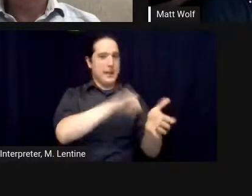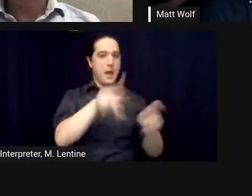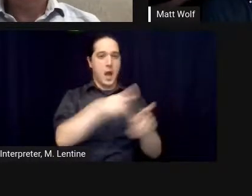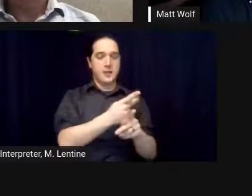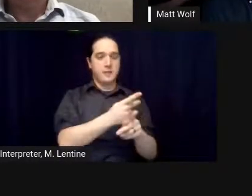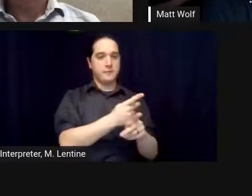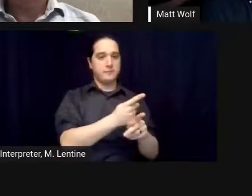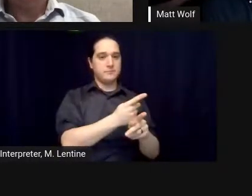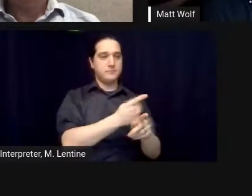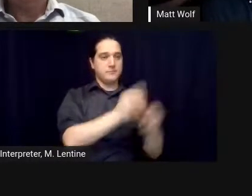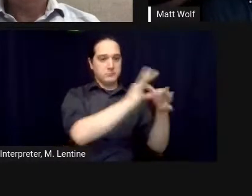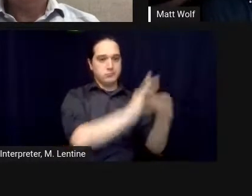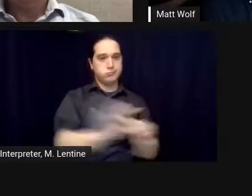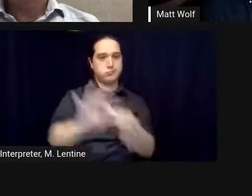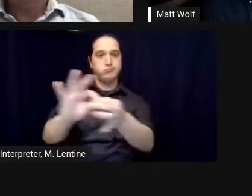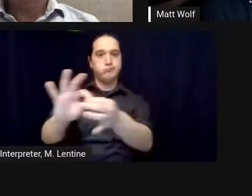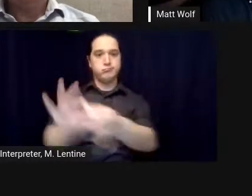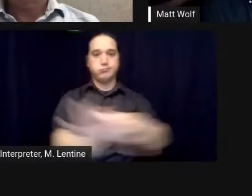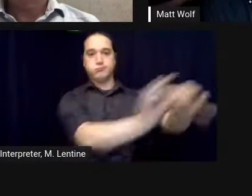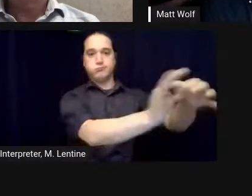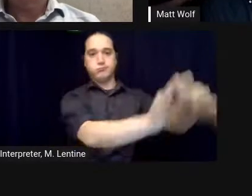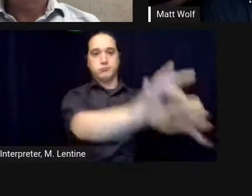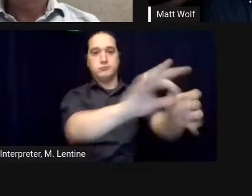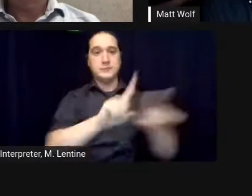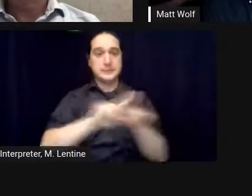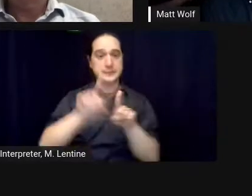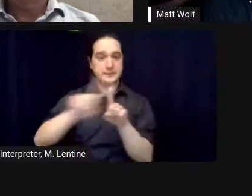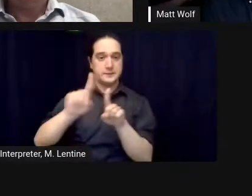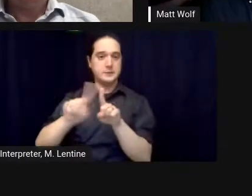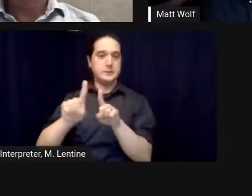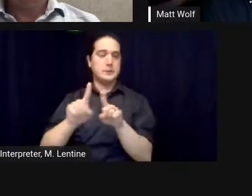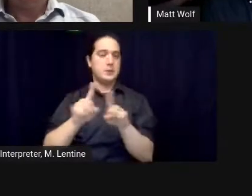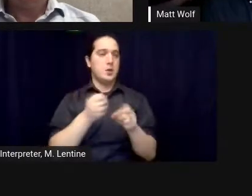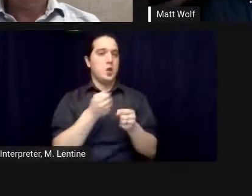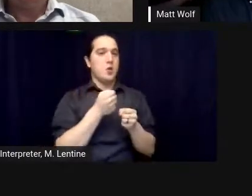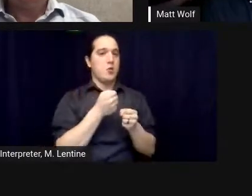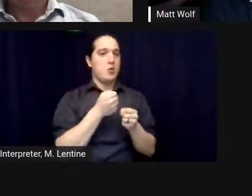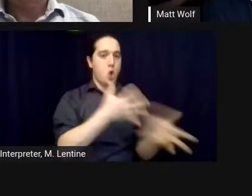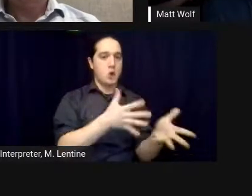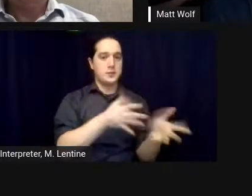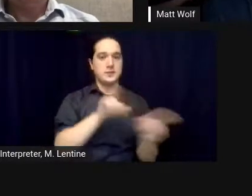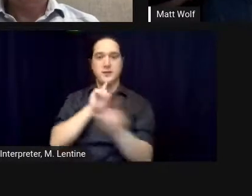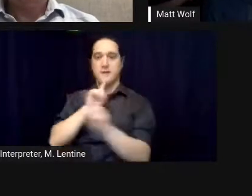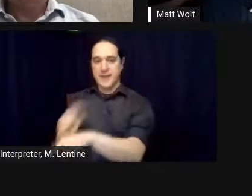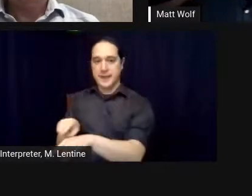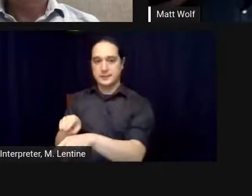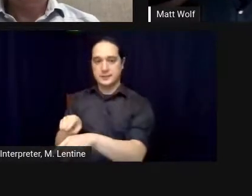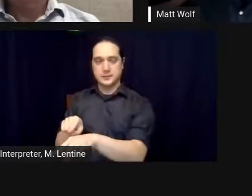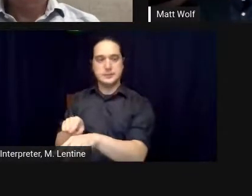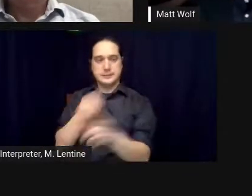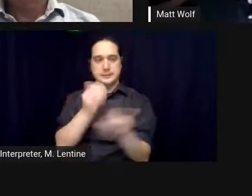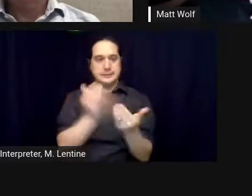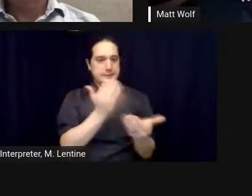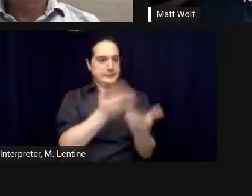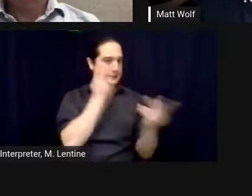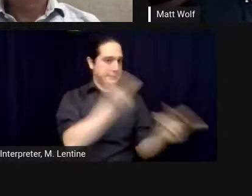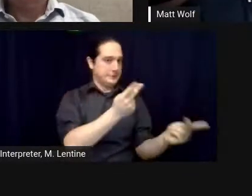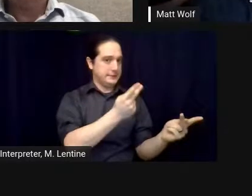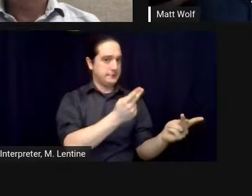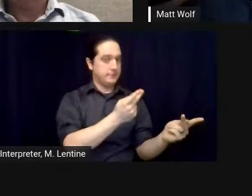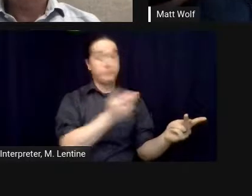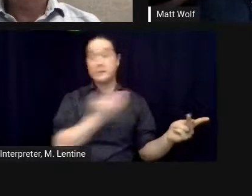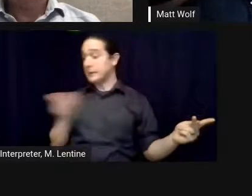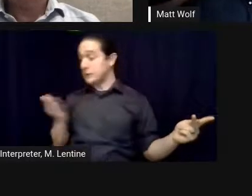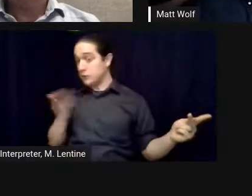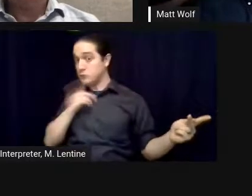we can teach engineers to think ecologically they were great engineers and they were obviously innovative to take on the challenges we